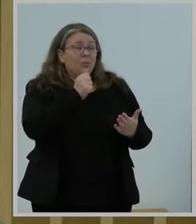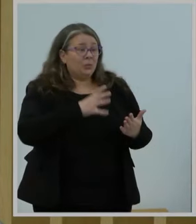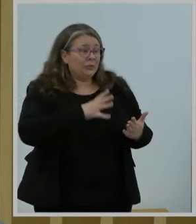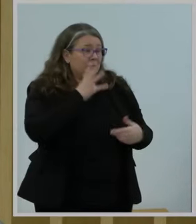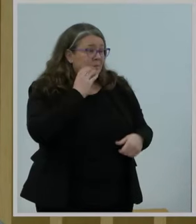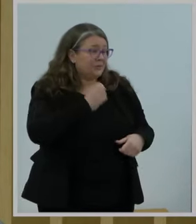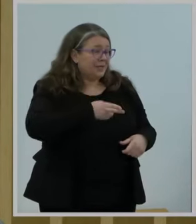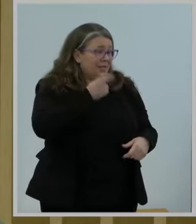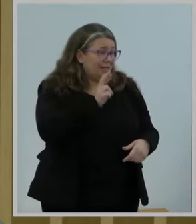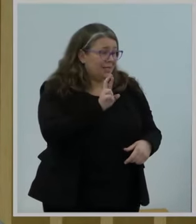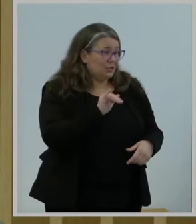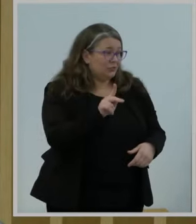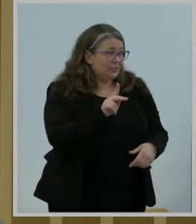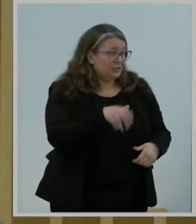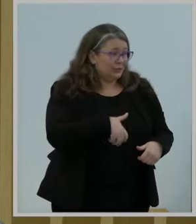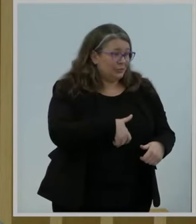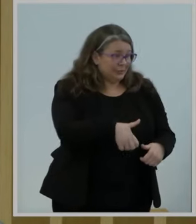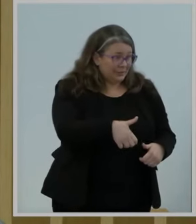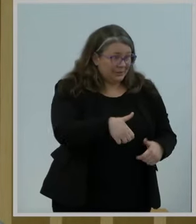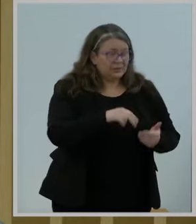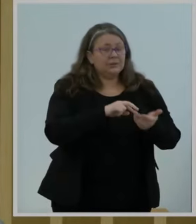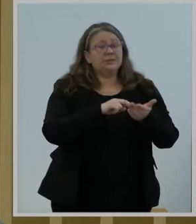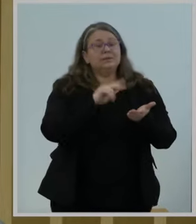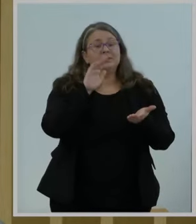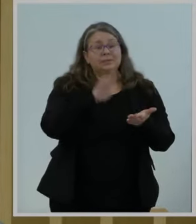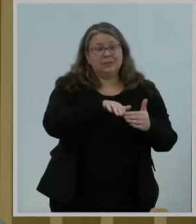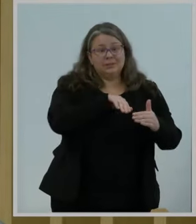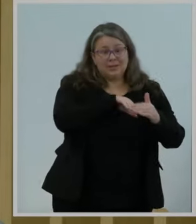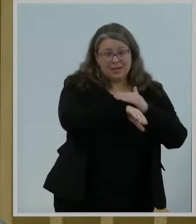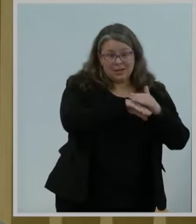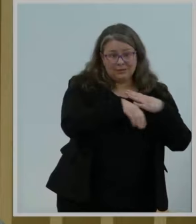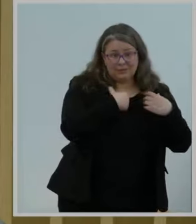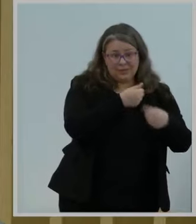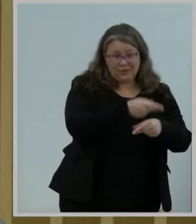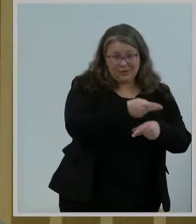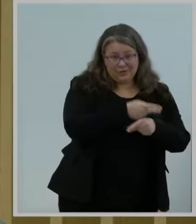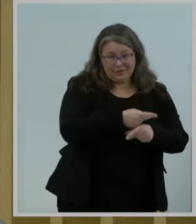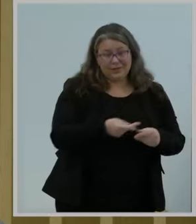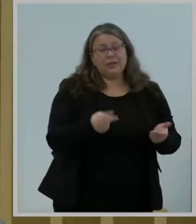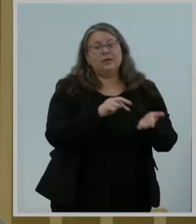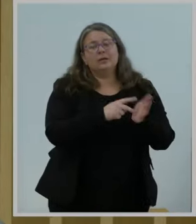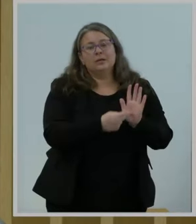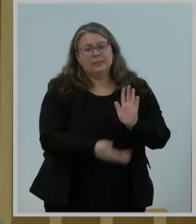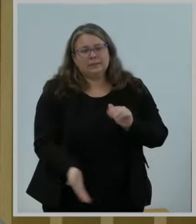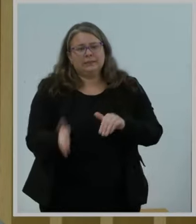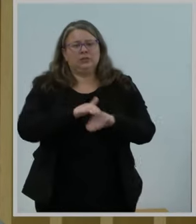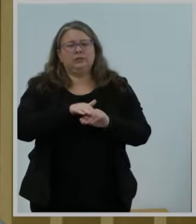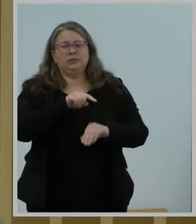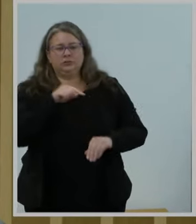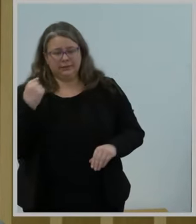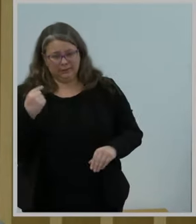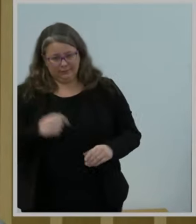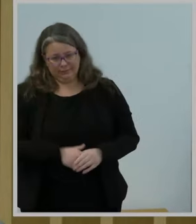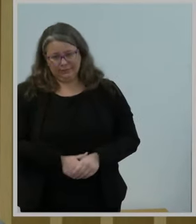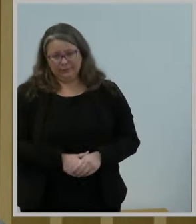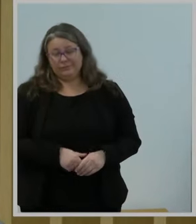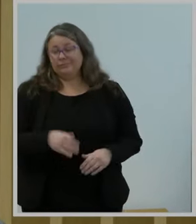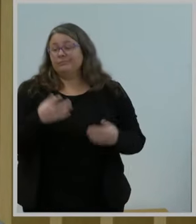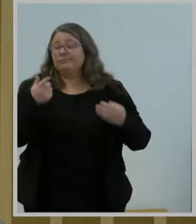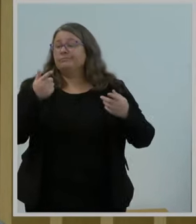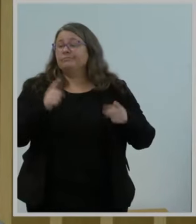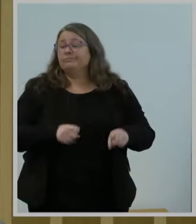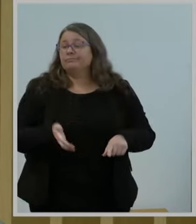In July of 2019, I had the privilege of visiting a maternal healthcare unit there at the Rockbridge Area Health Center.